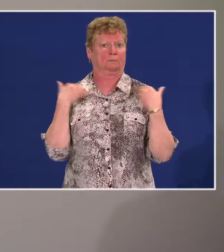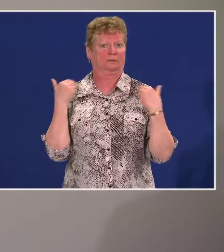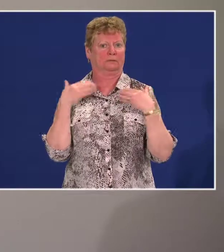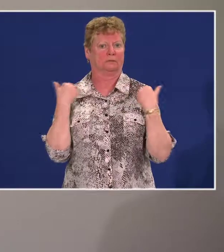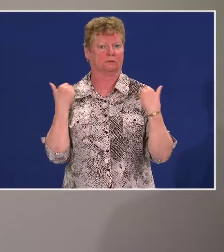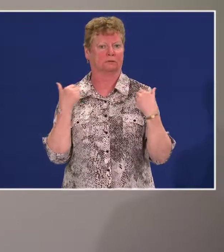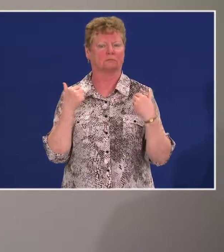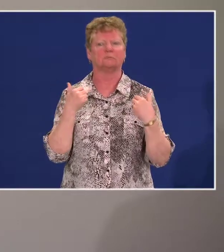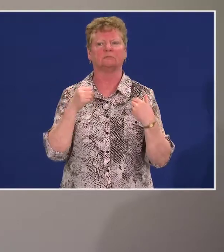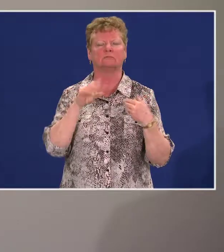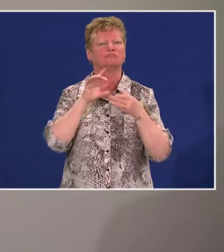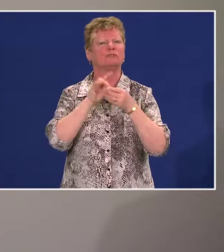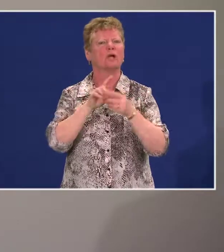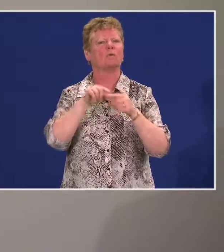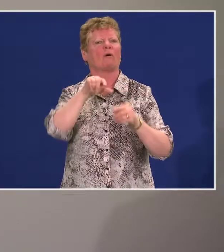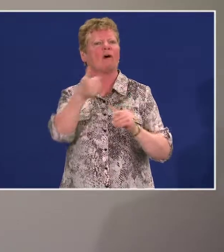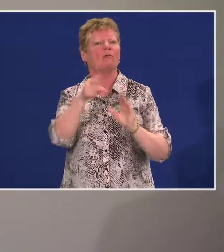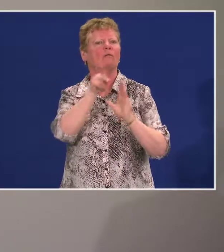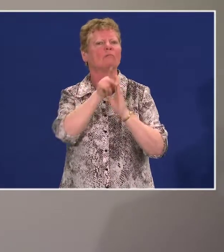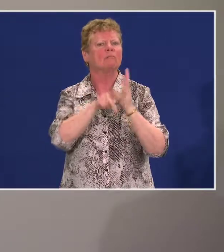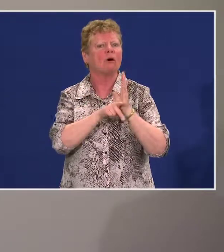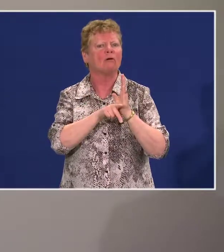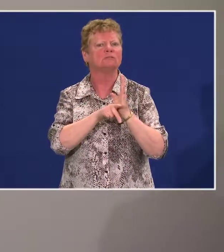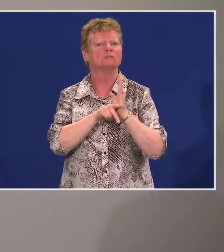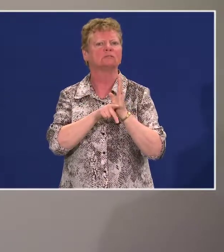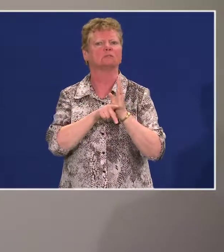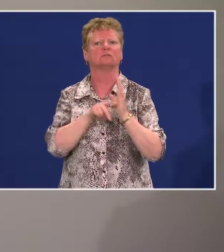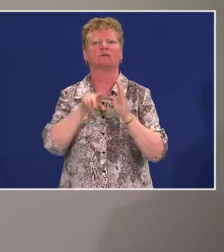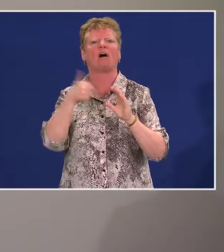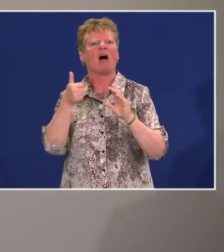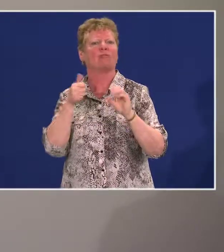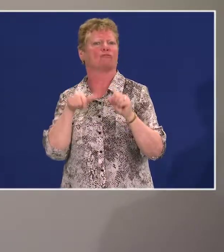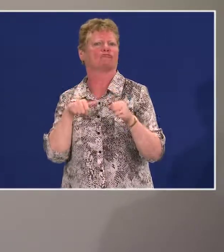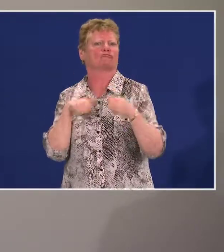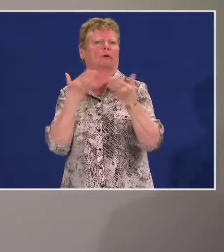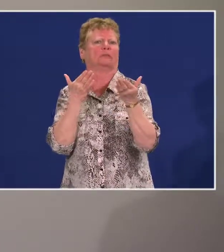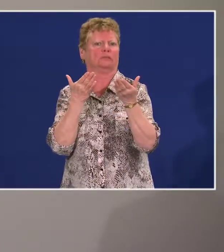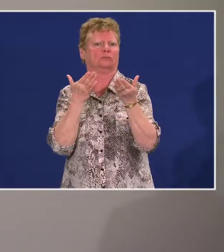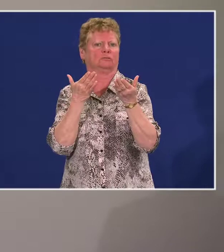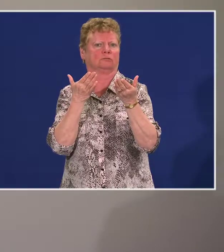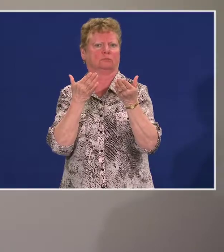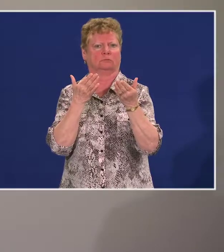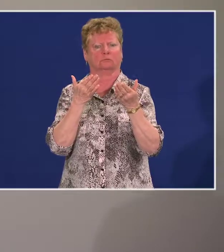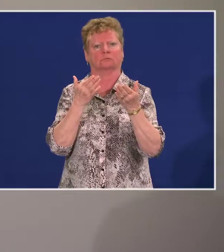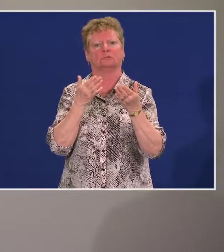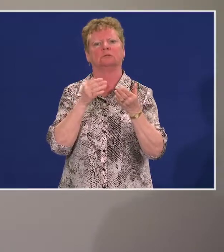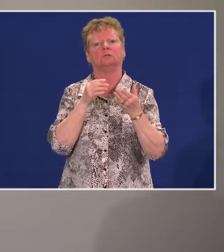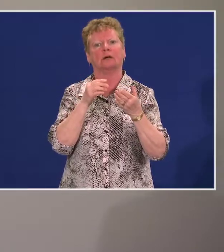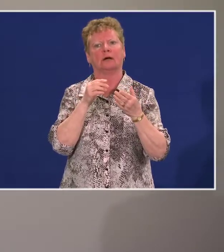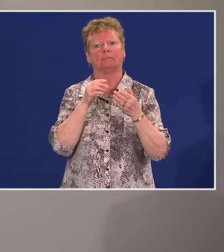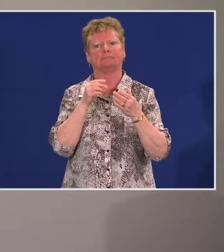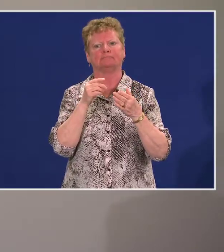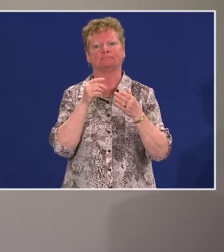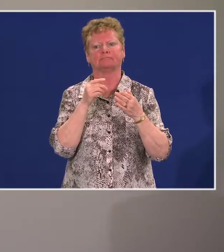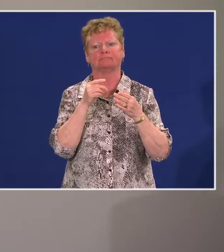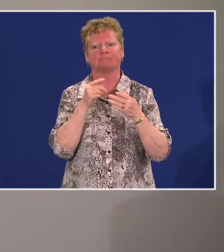other policies and sort of other recommendations that fall outside of